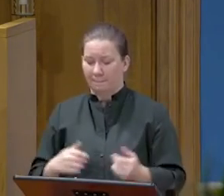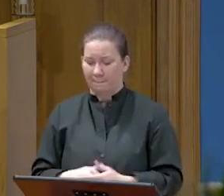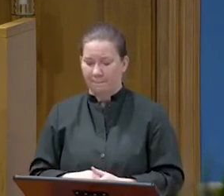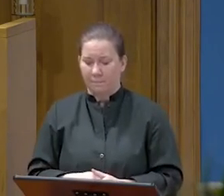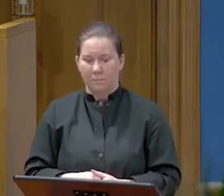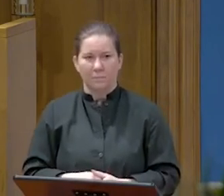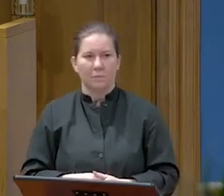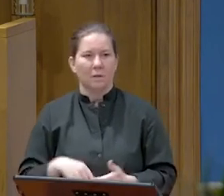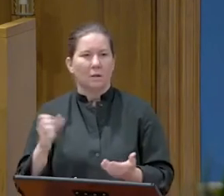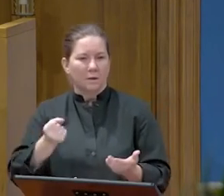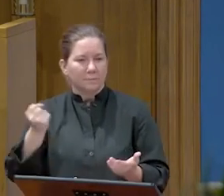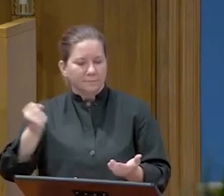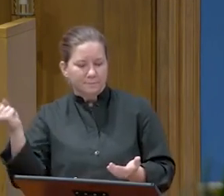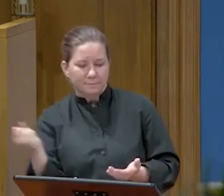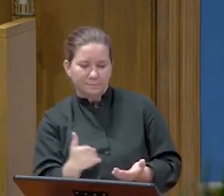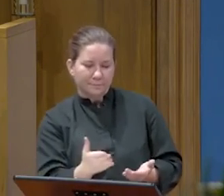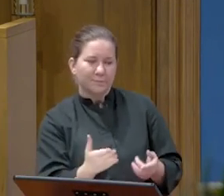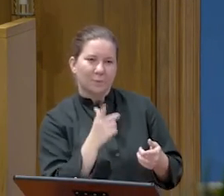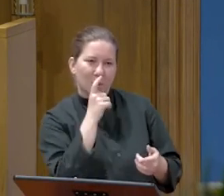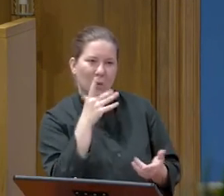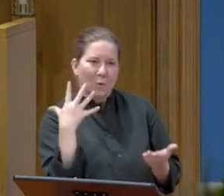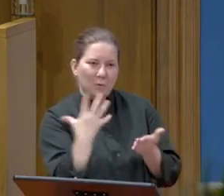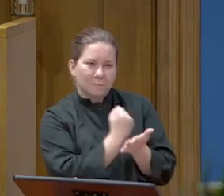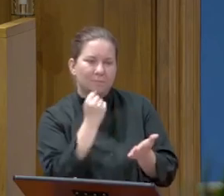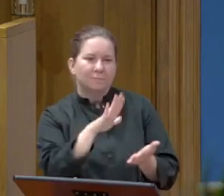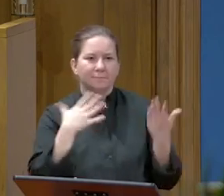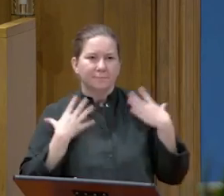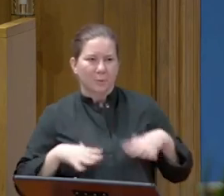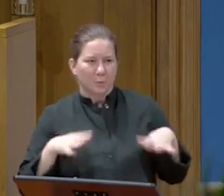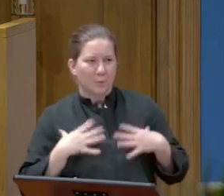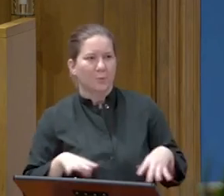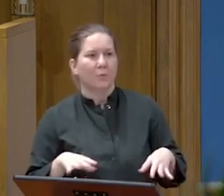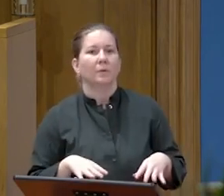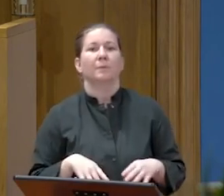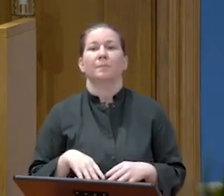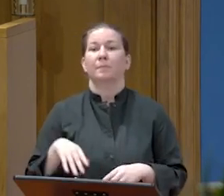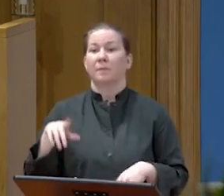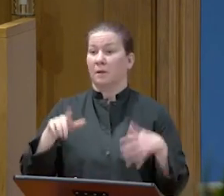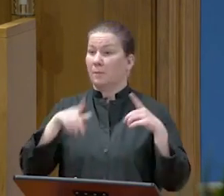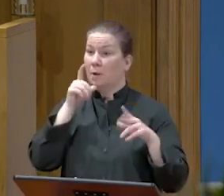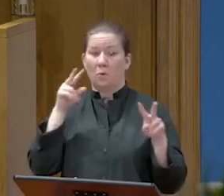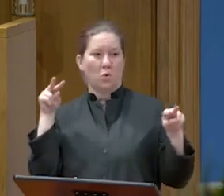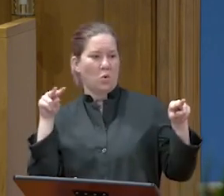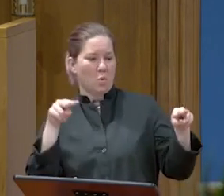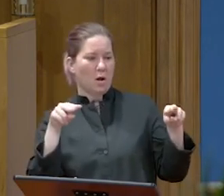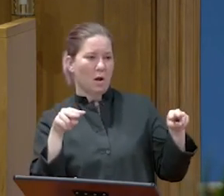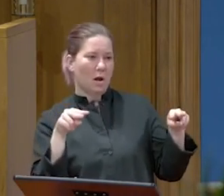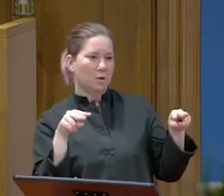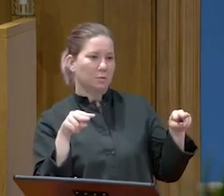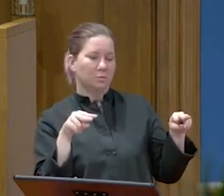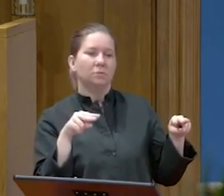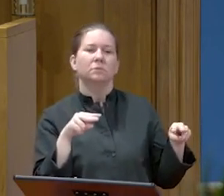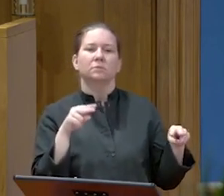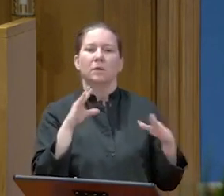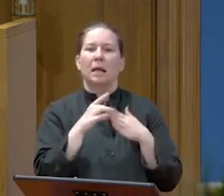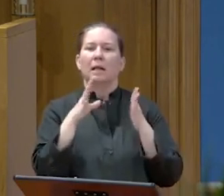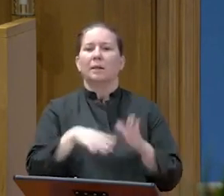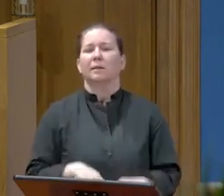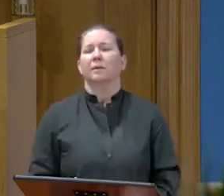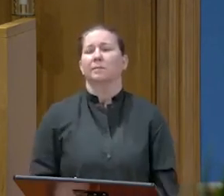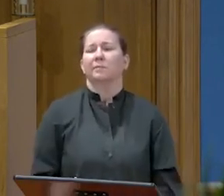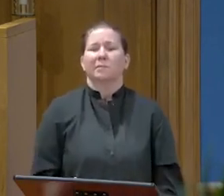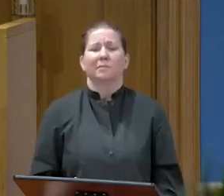lots to divide his clothing. And the people stood by watching, but the leaders scoffed at him, saying,